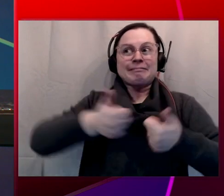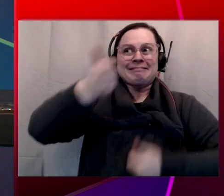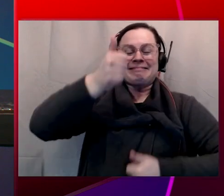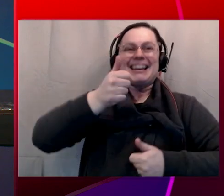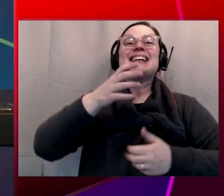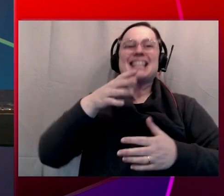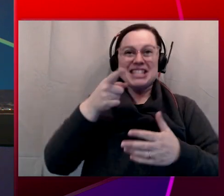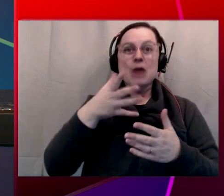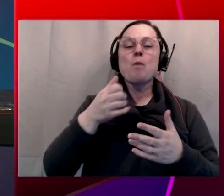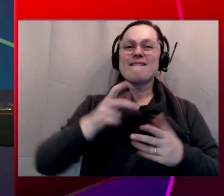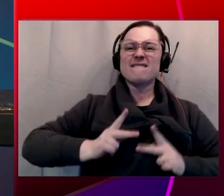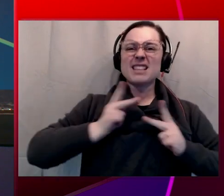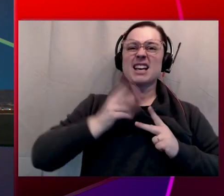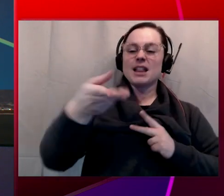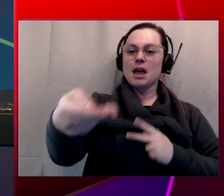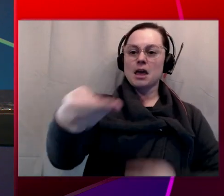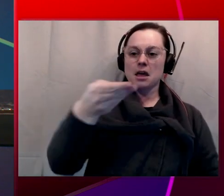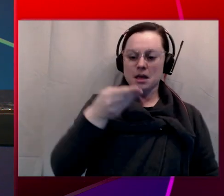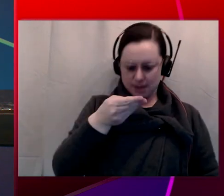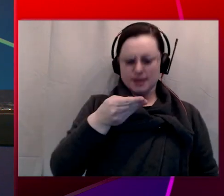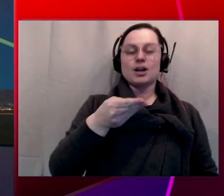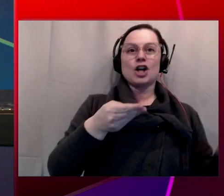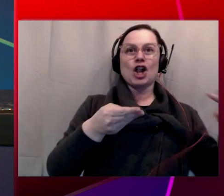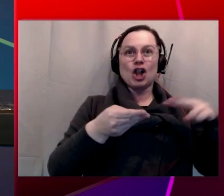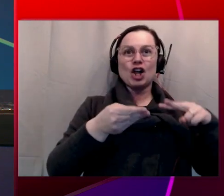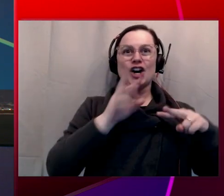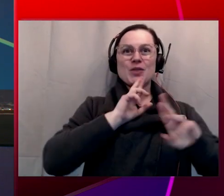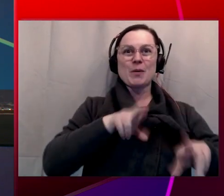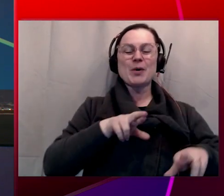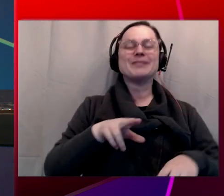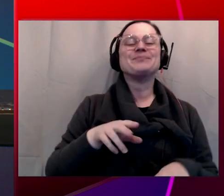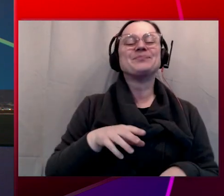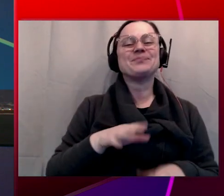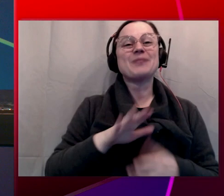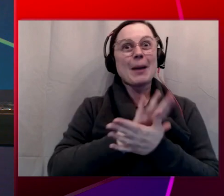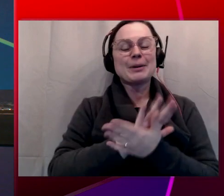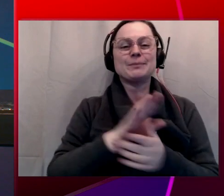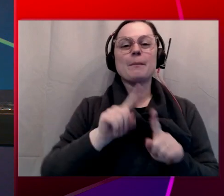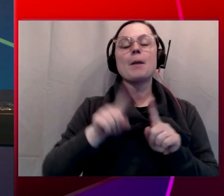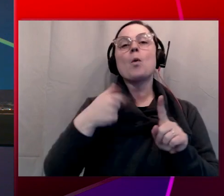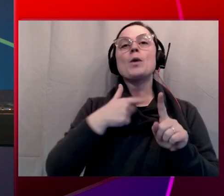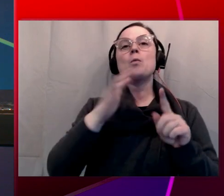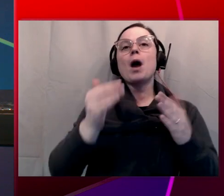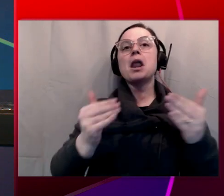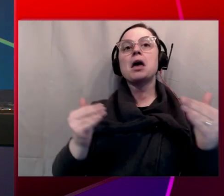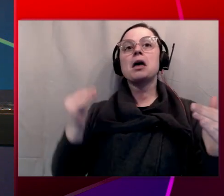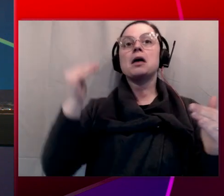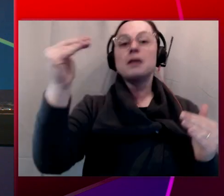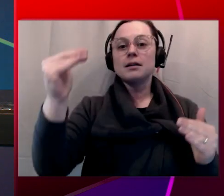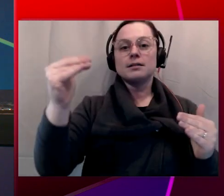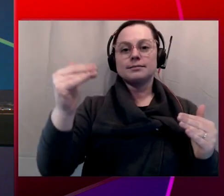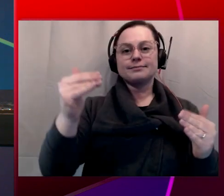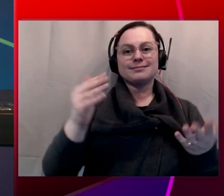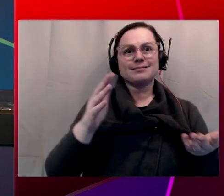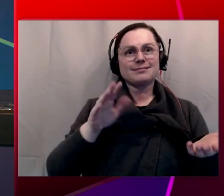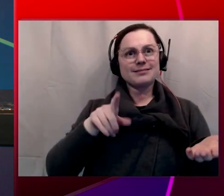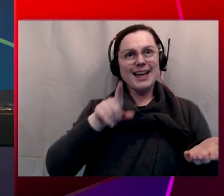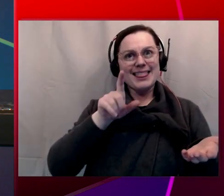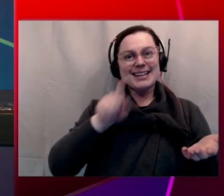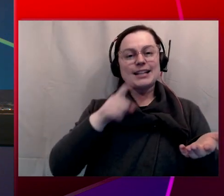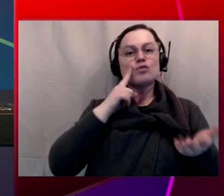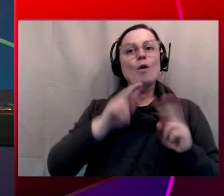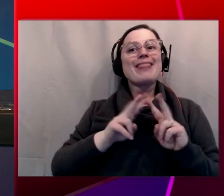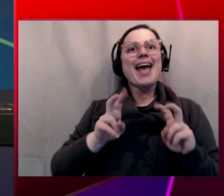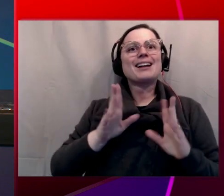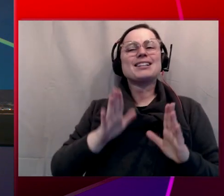their hand. They could feel of that report. Yeah. But we actually, it was taking it one step further and actually addressing the needs for those analysts